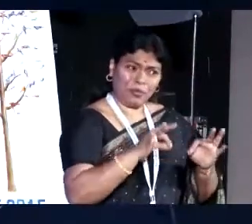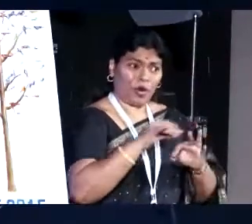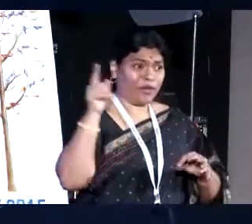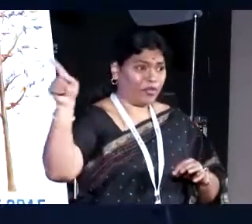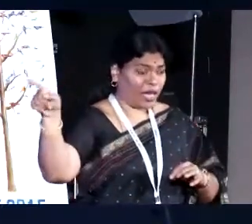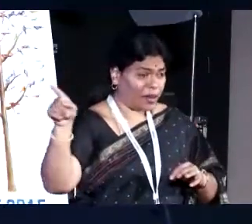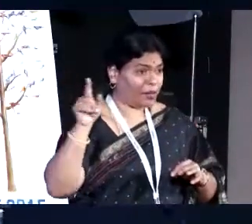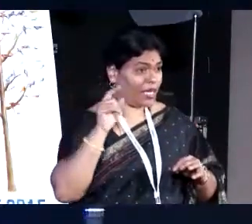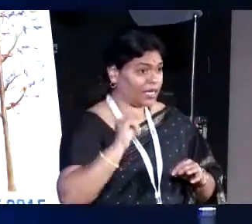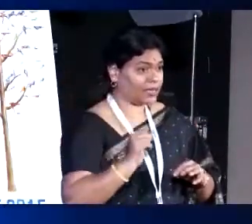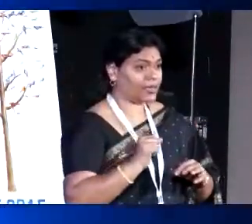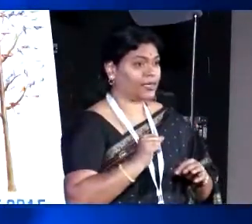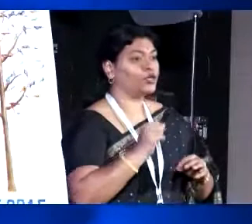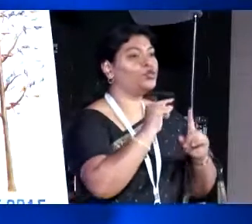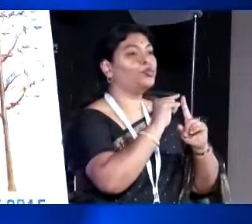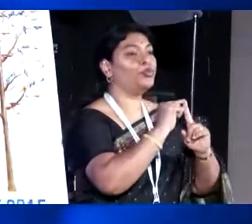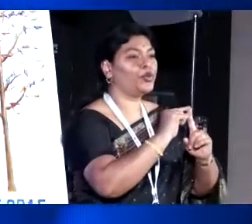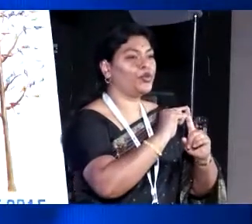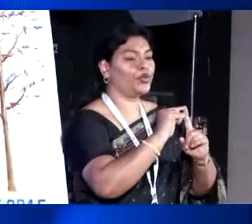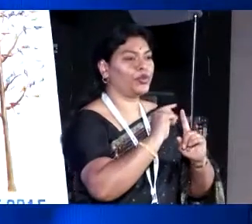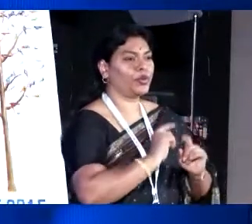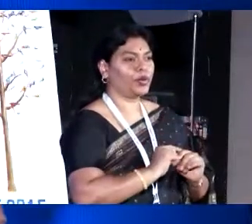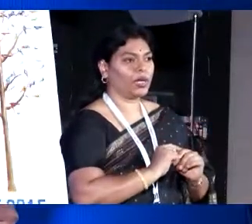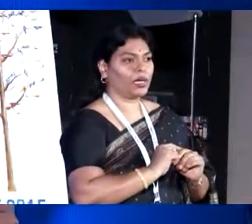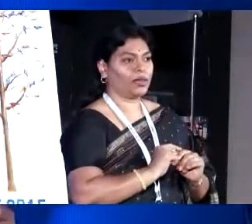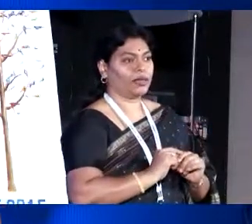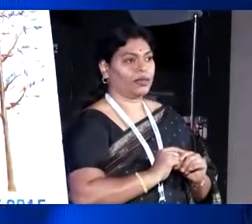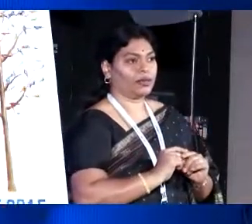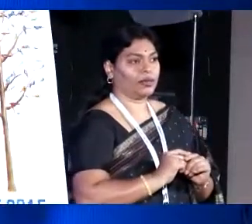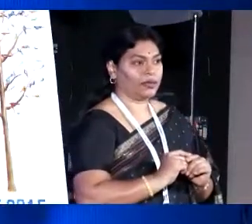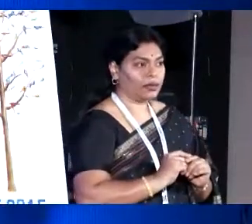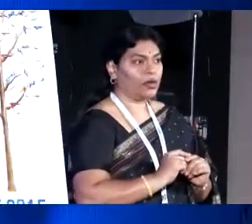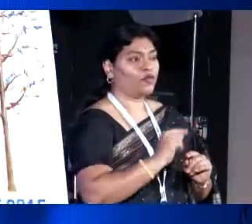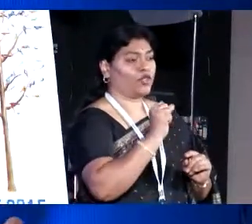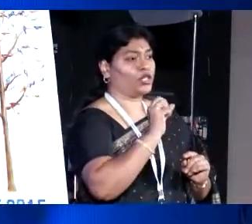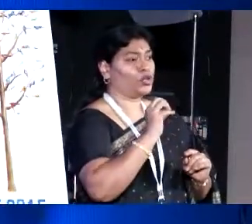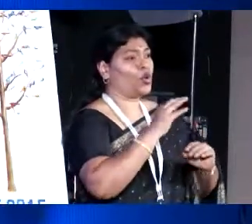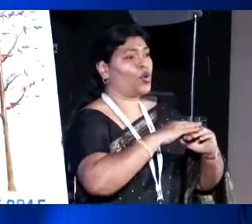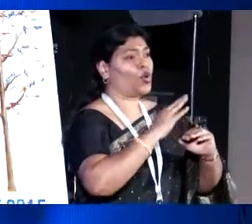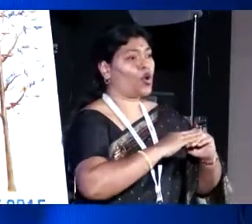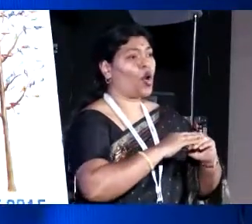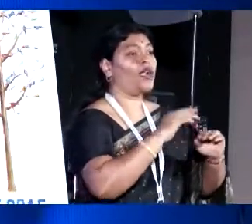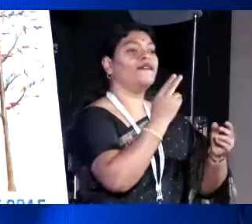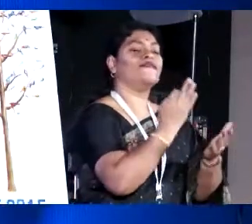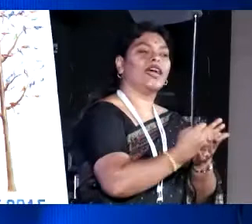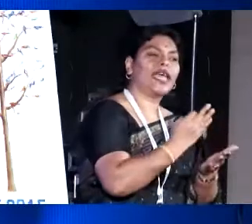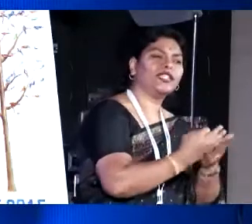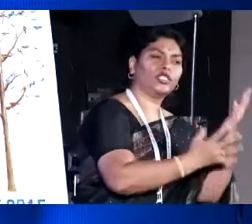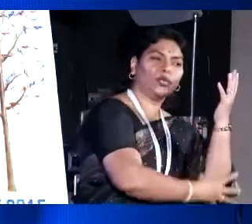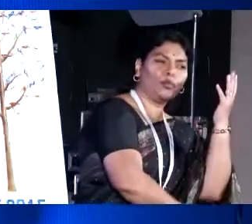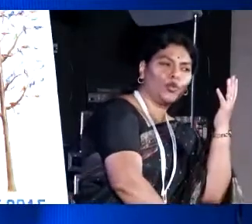you know, with my last slide I will actually prove it. How come that is not important, you know, for the so called financially poor person?